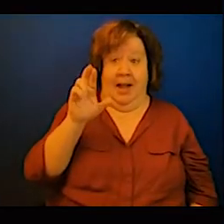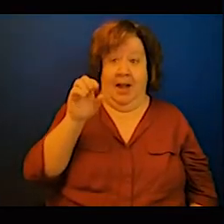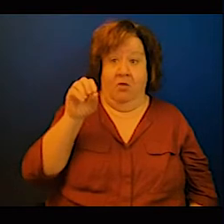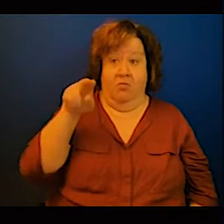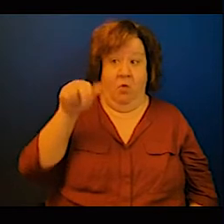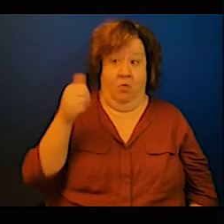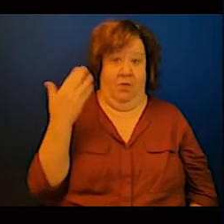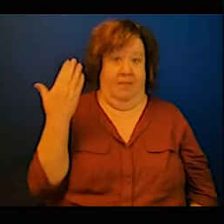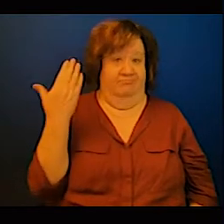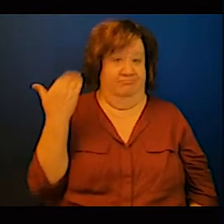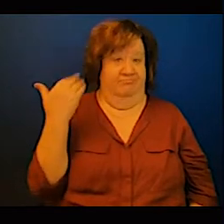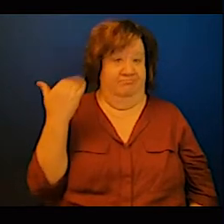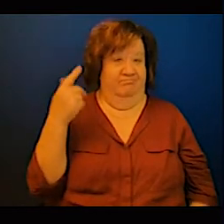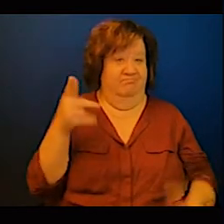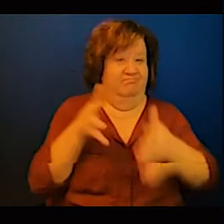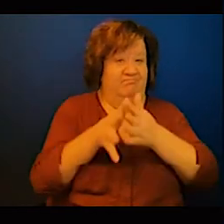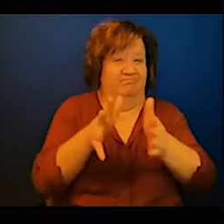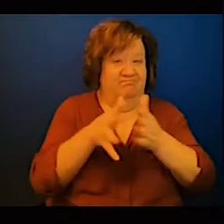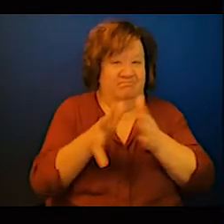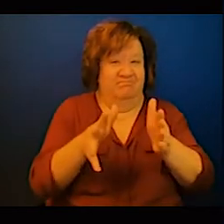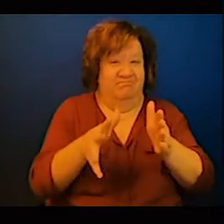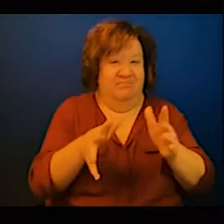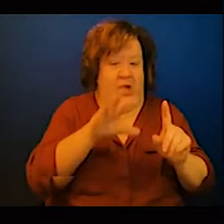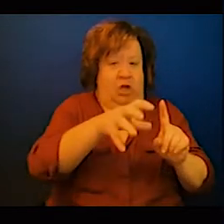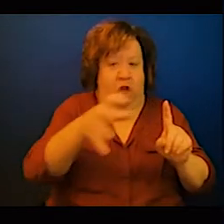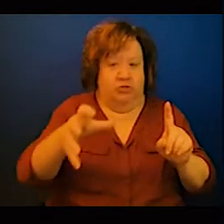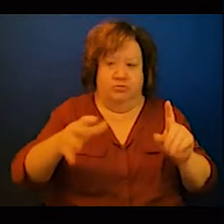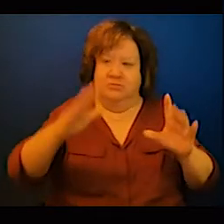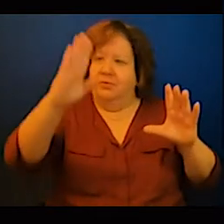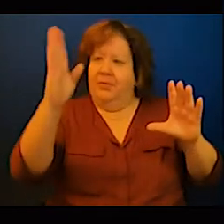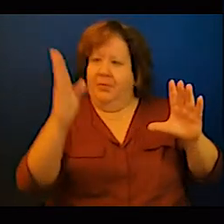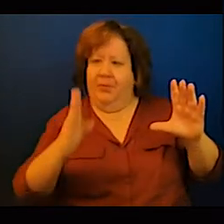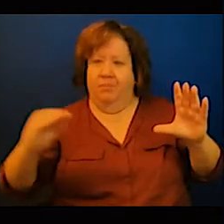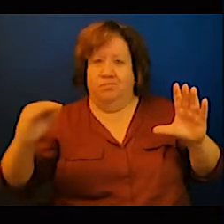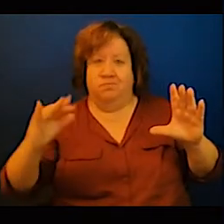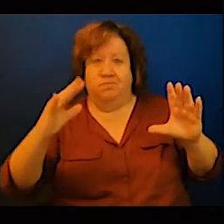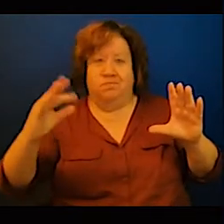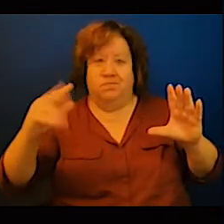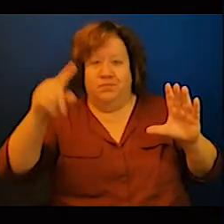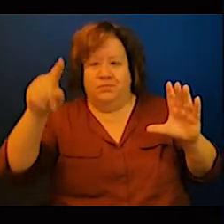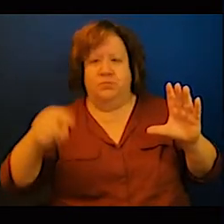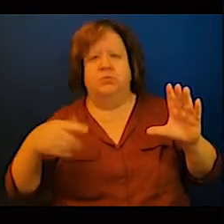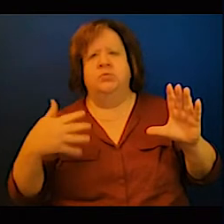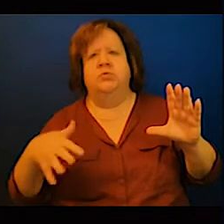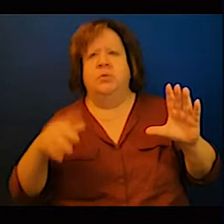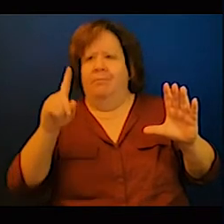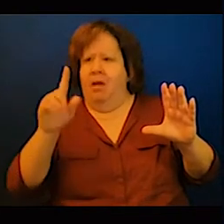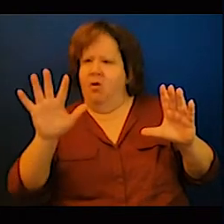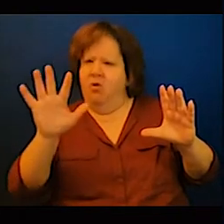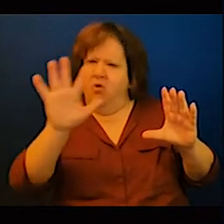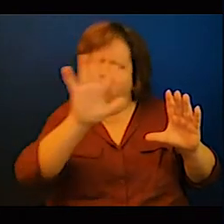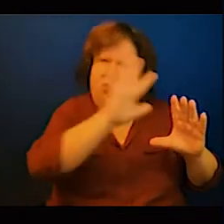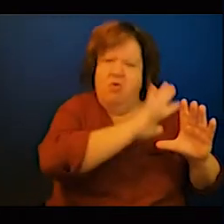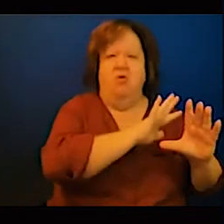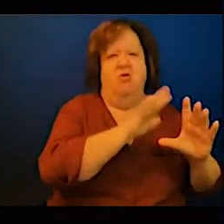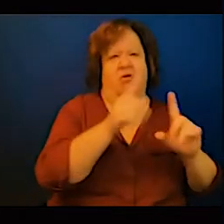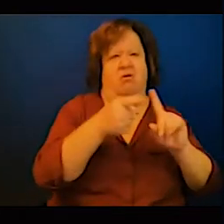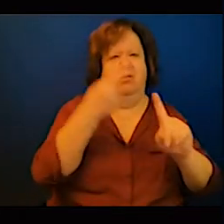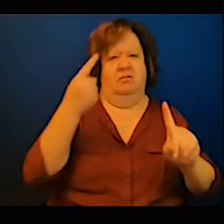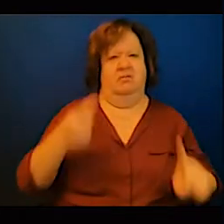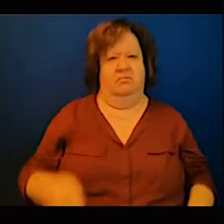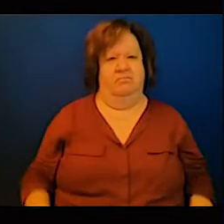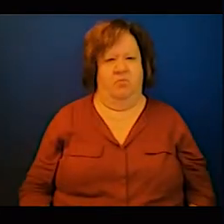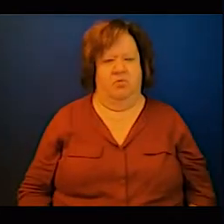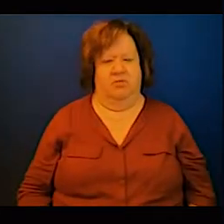context of adaptation, what are the issues that Africa is contending